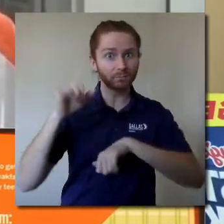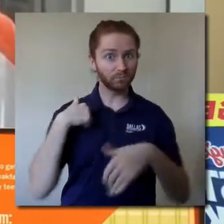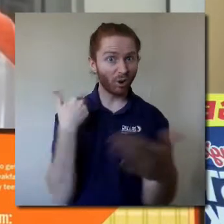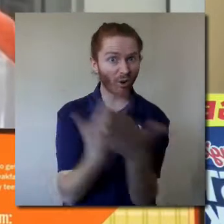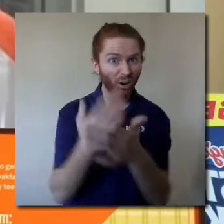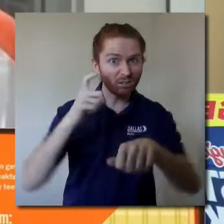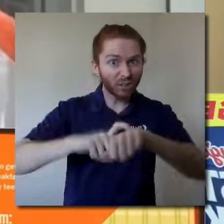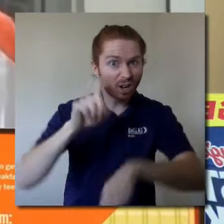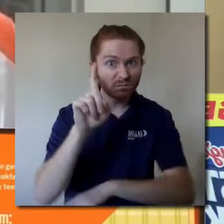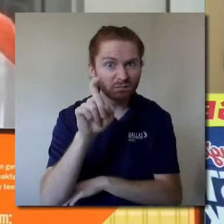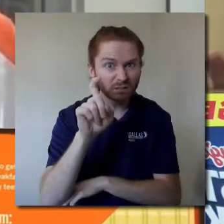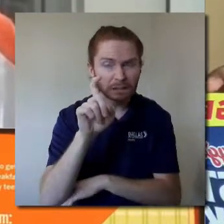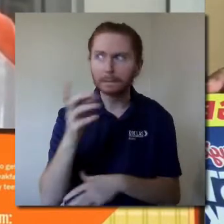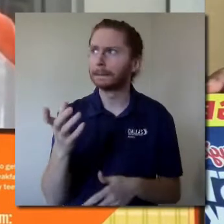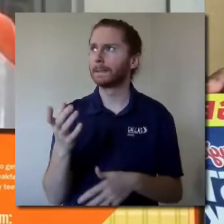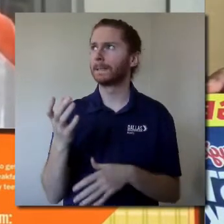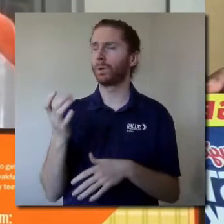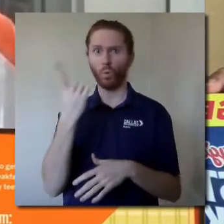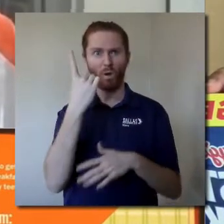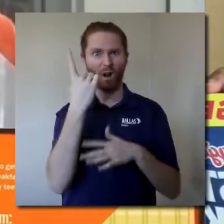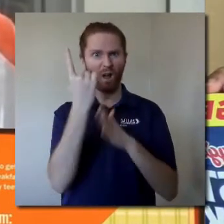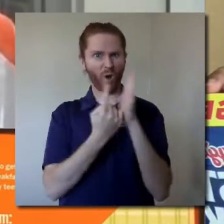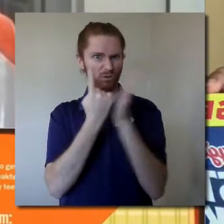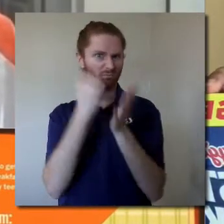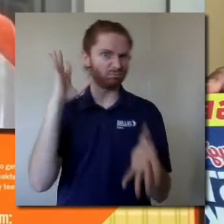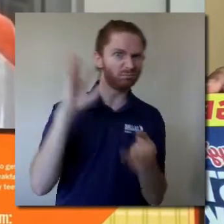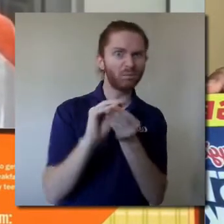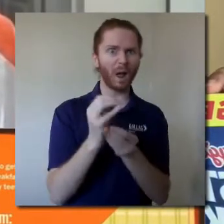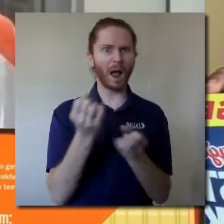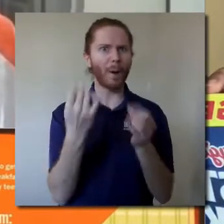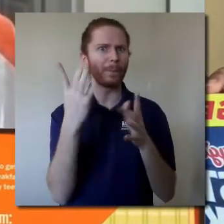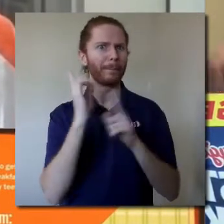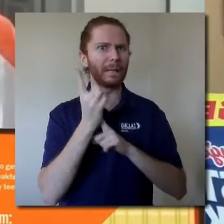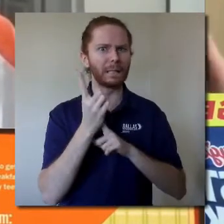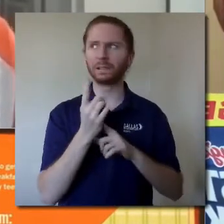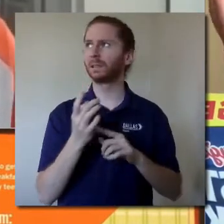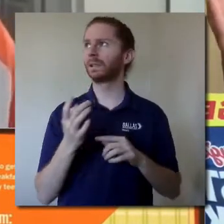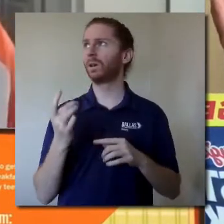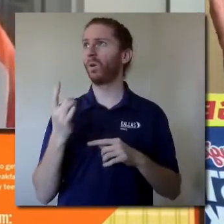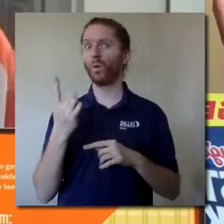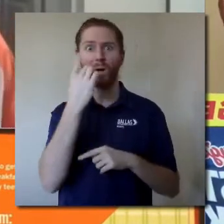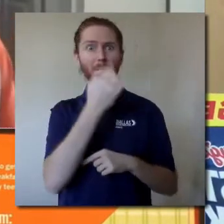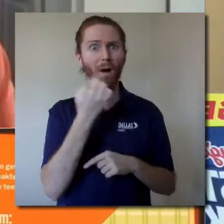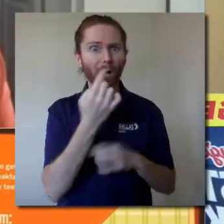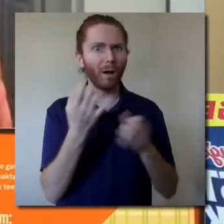time? How many minutes in one hour? How many teeth in one mouth?